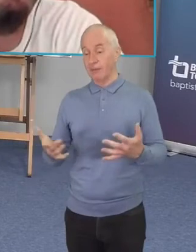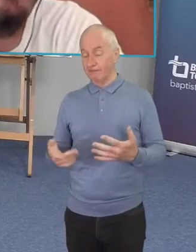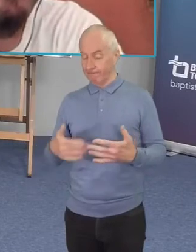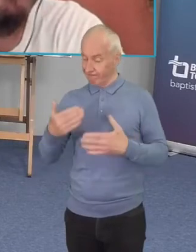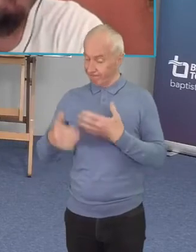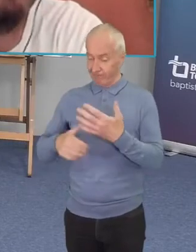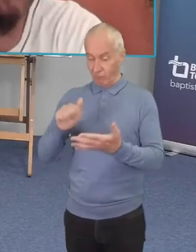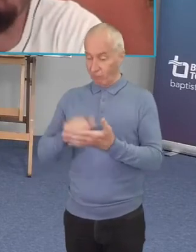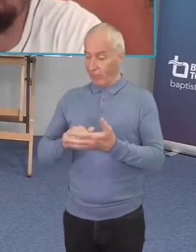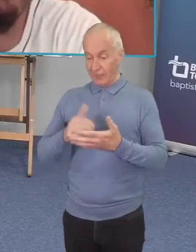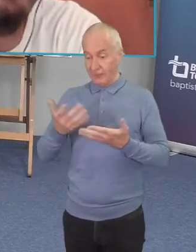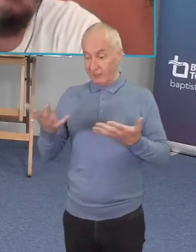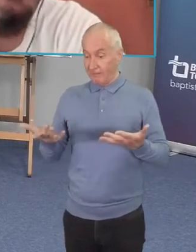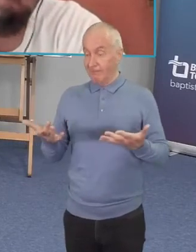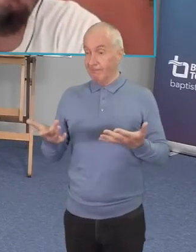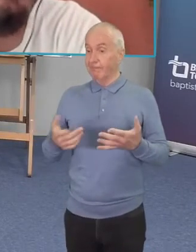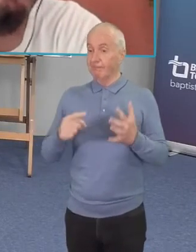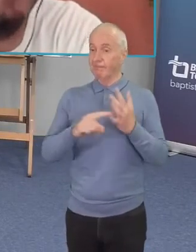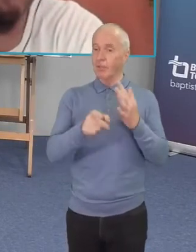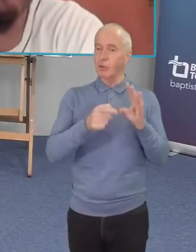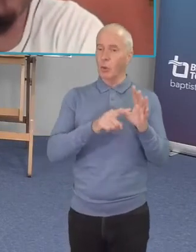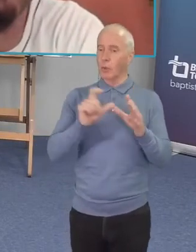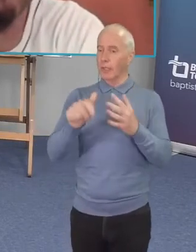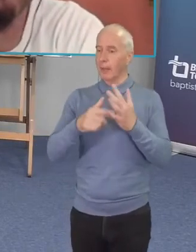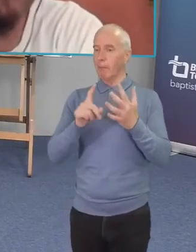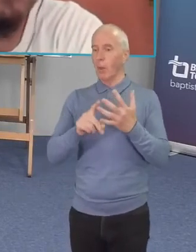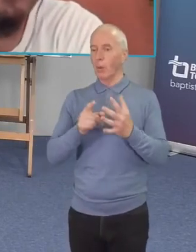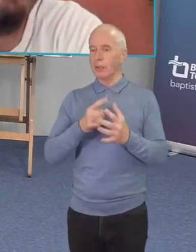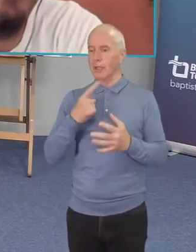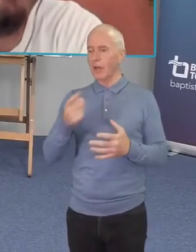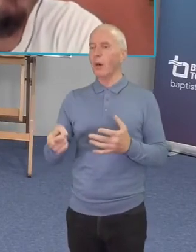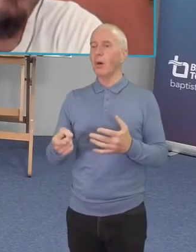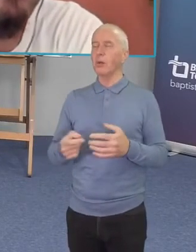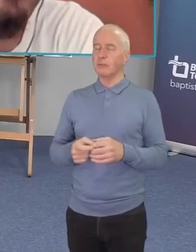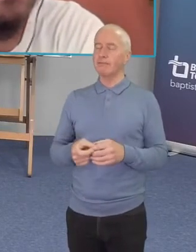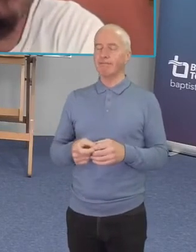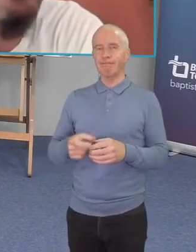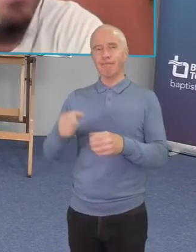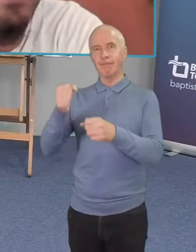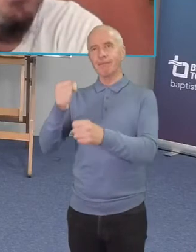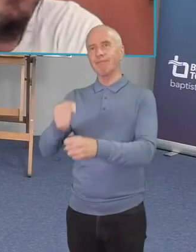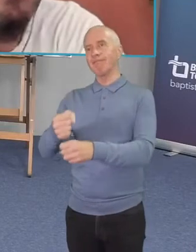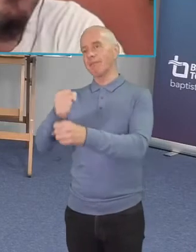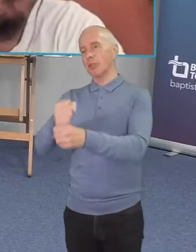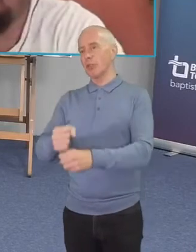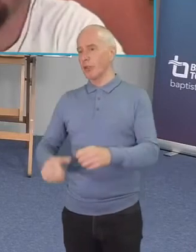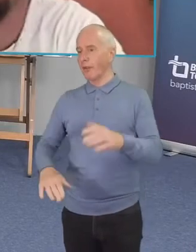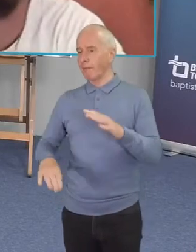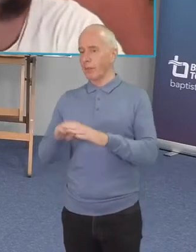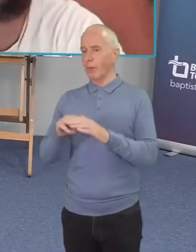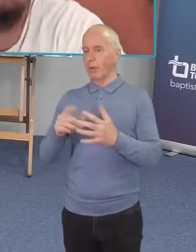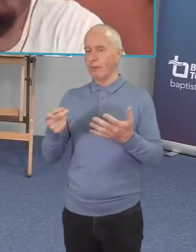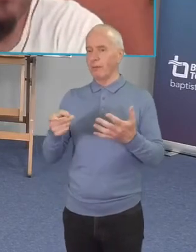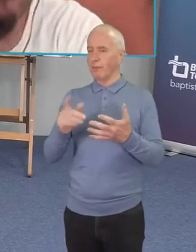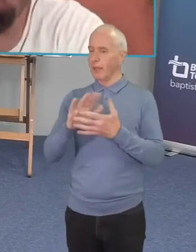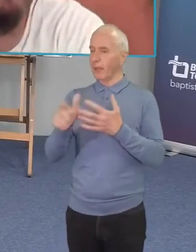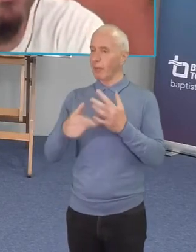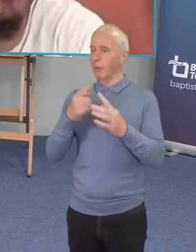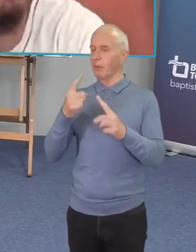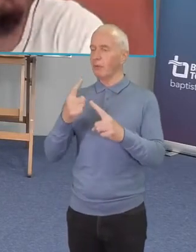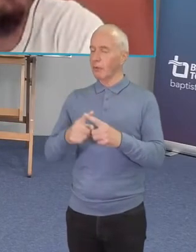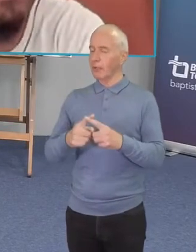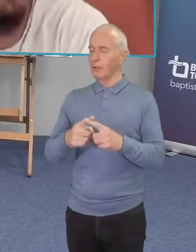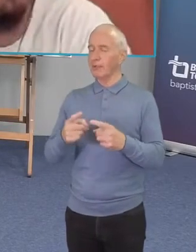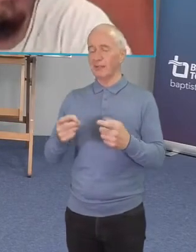pollo he says when people tell him the church is full of hypocrites he says no it's not we've always got room